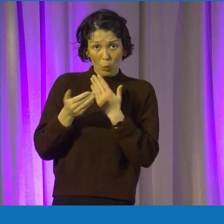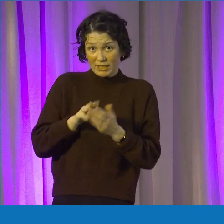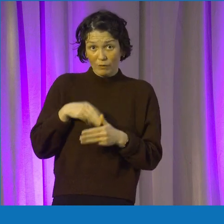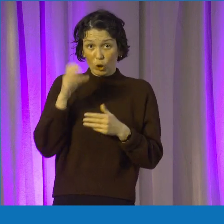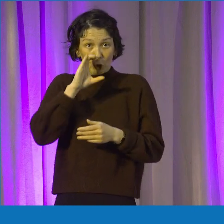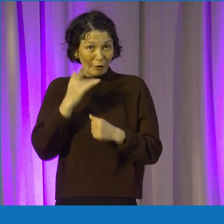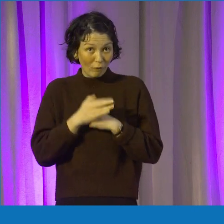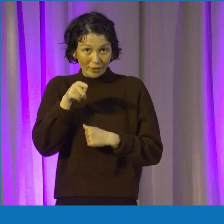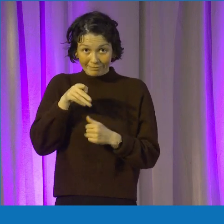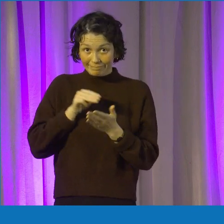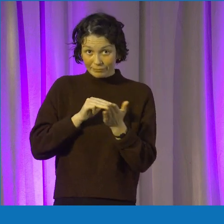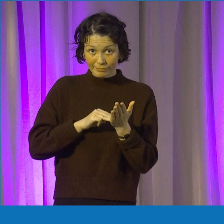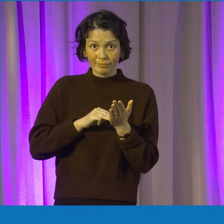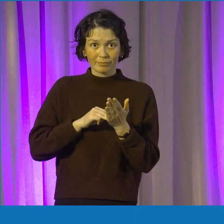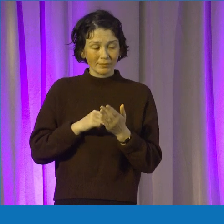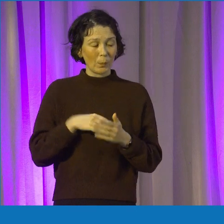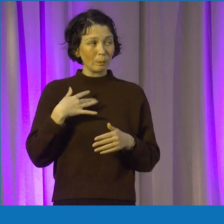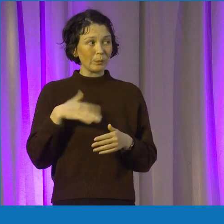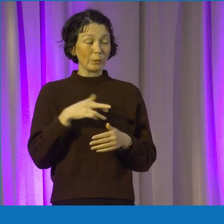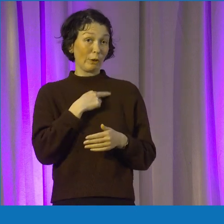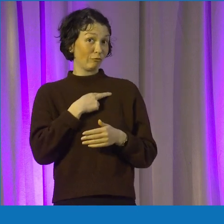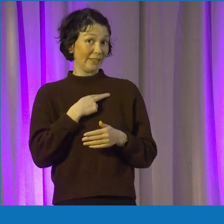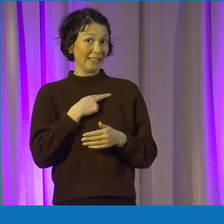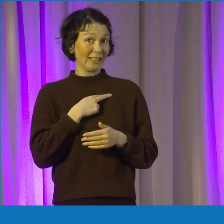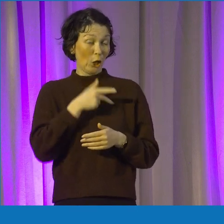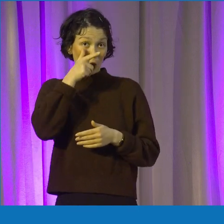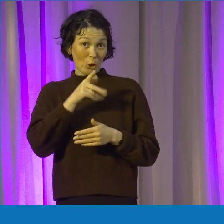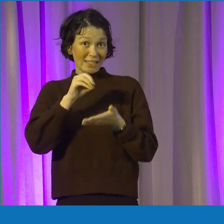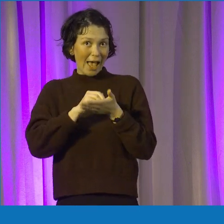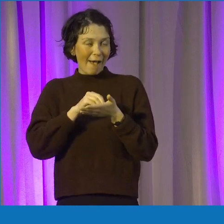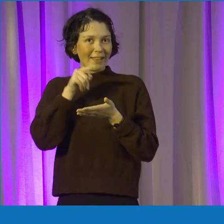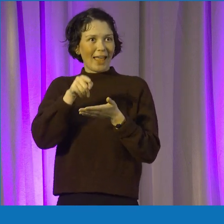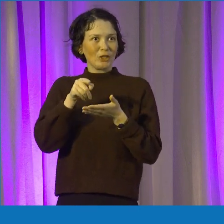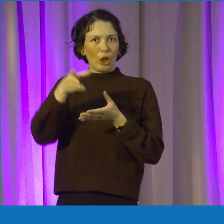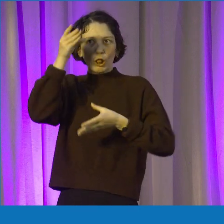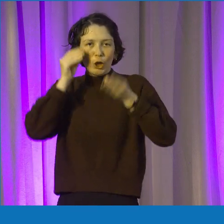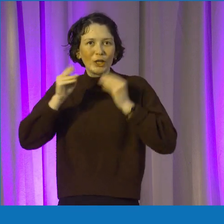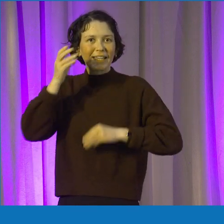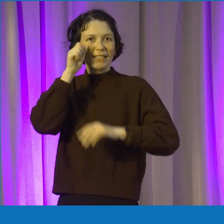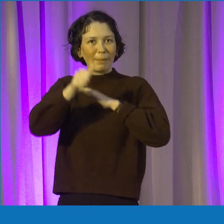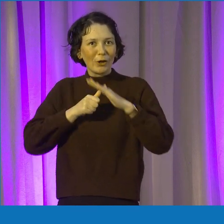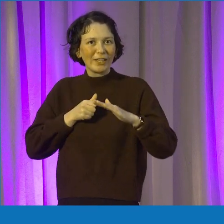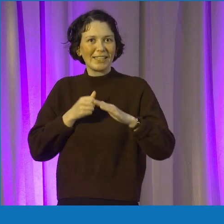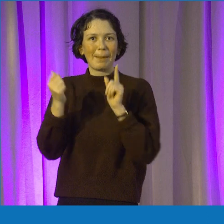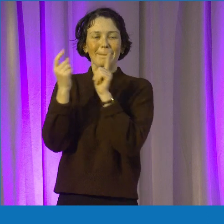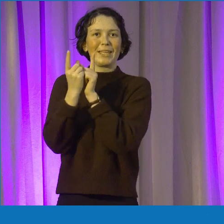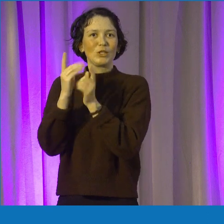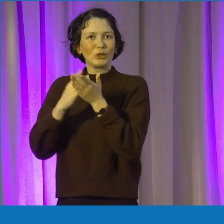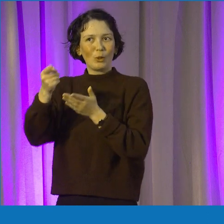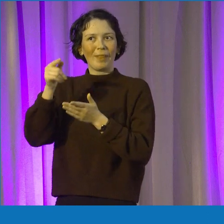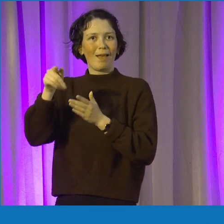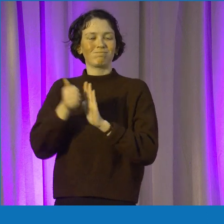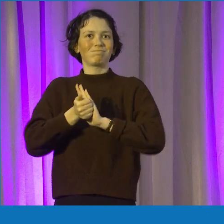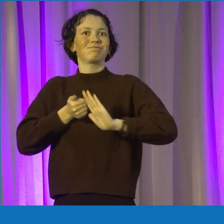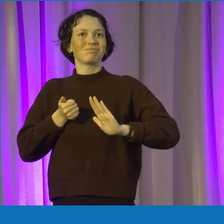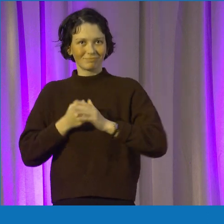Absolutely. And it can be so powerful to have that learning from somebody who's kind of been there before and can help take you down the path. I know one of the things in Tangent